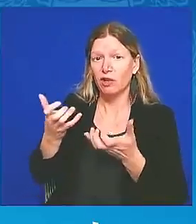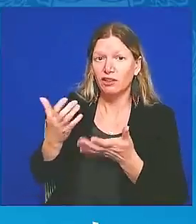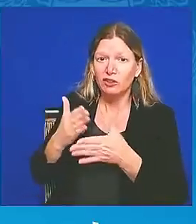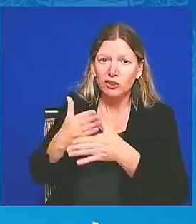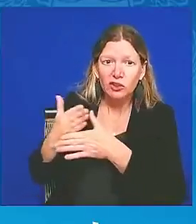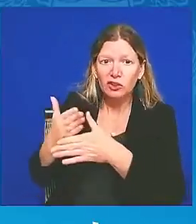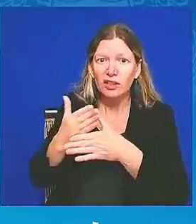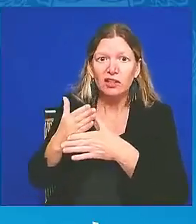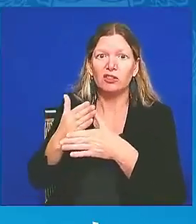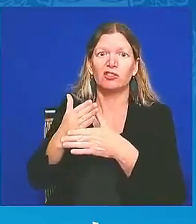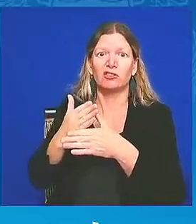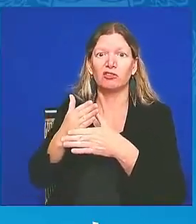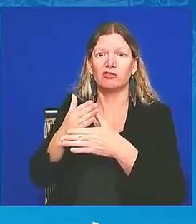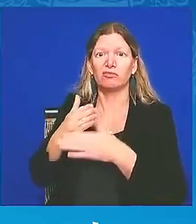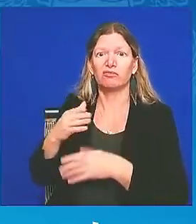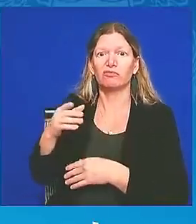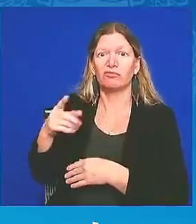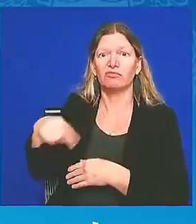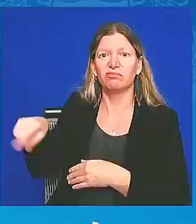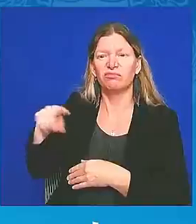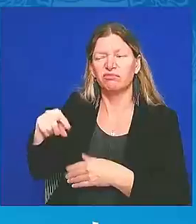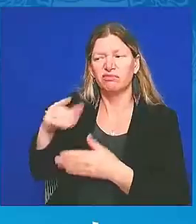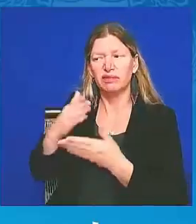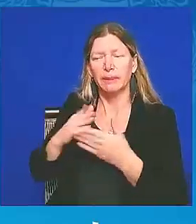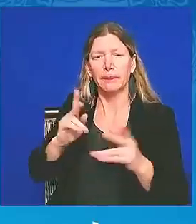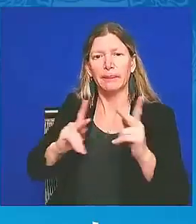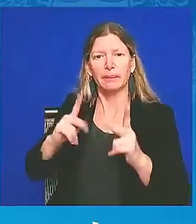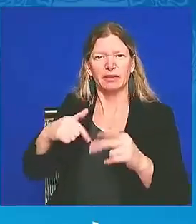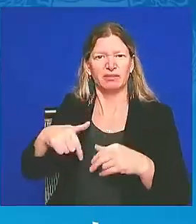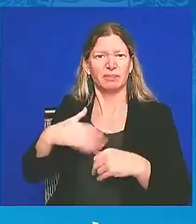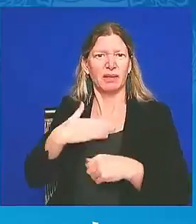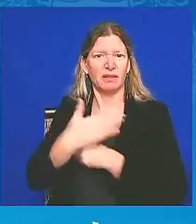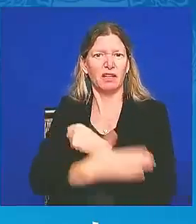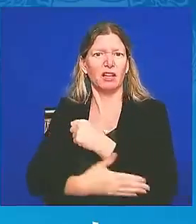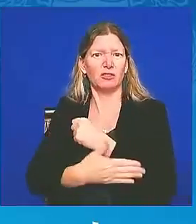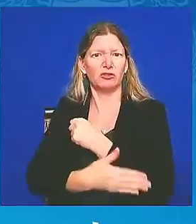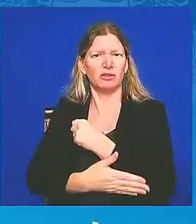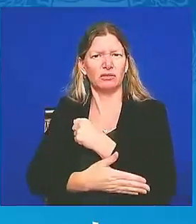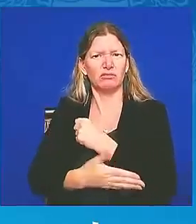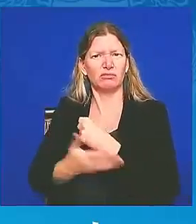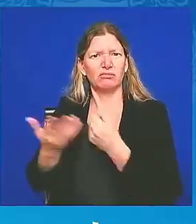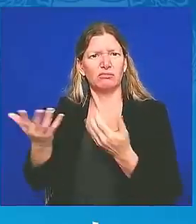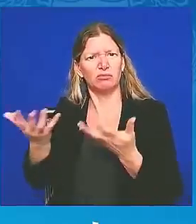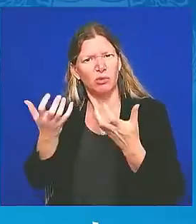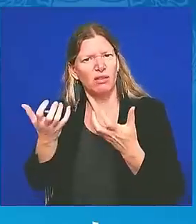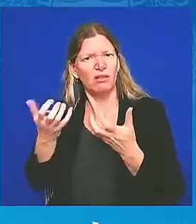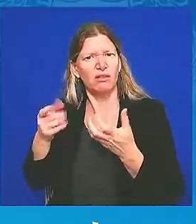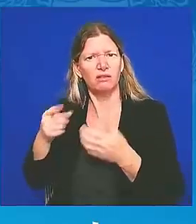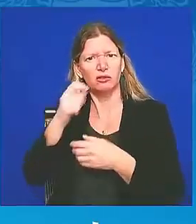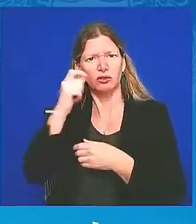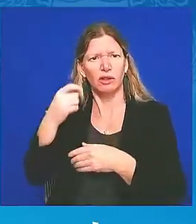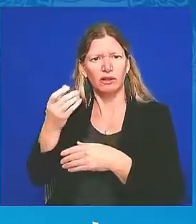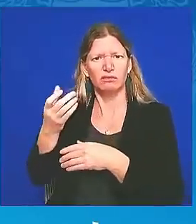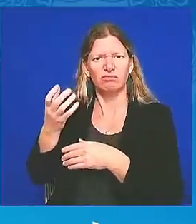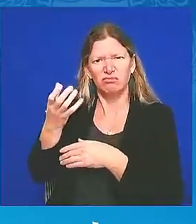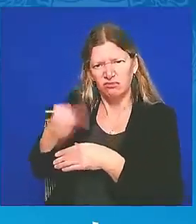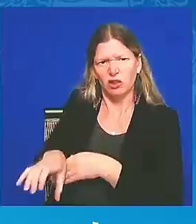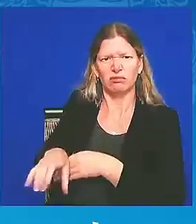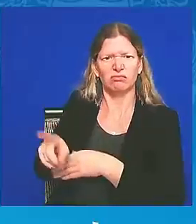give up large parts of its sovereign territory, who would demand that Ukraine accept